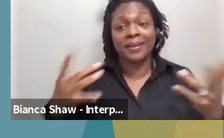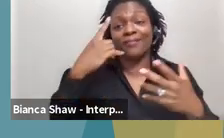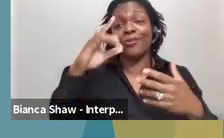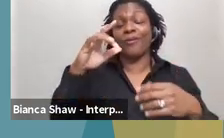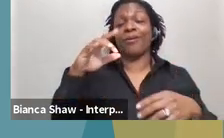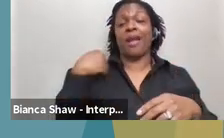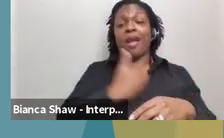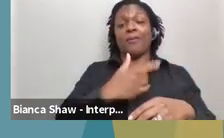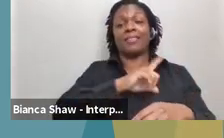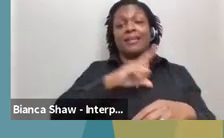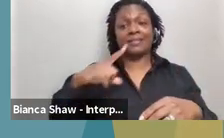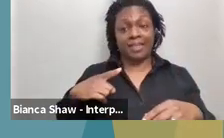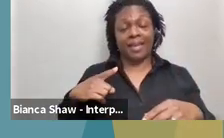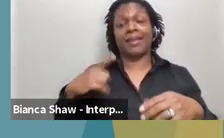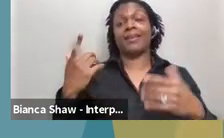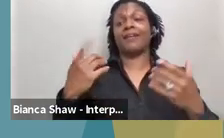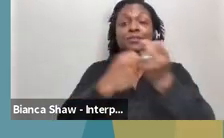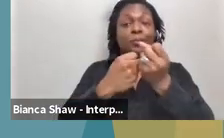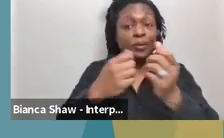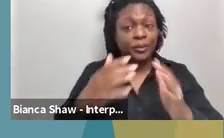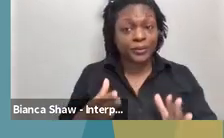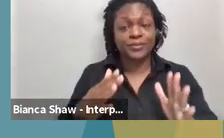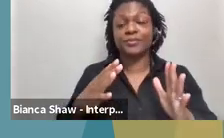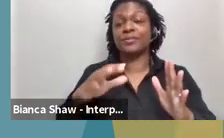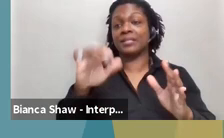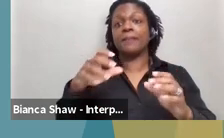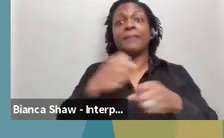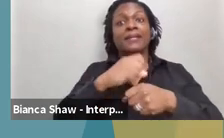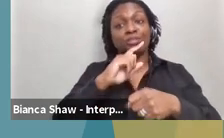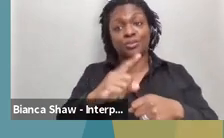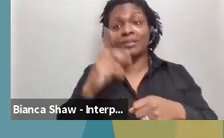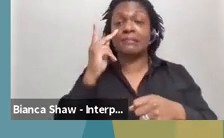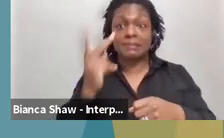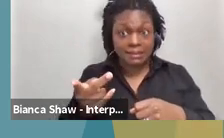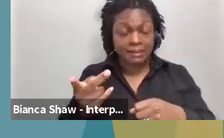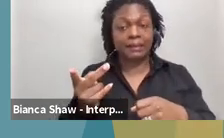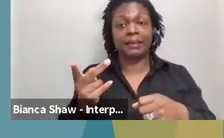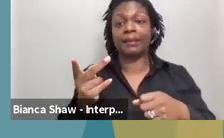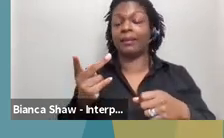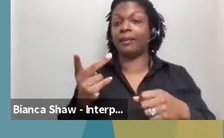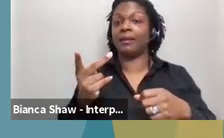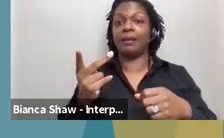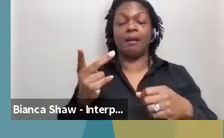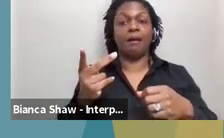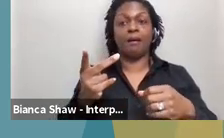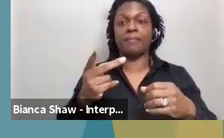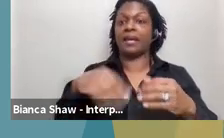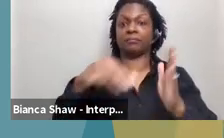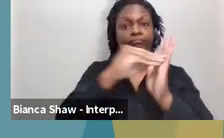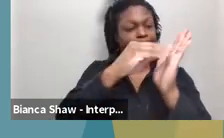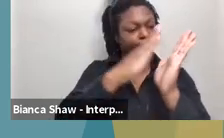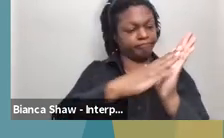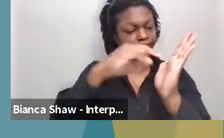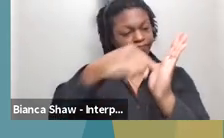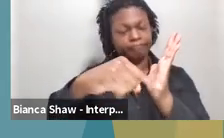that have been working tirelessly to see these initiatives, initiatives, um, move and, and, and have strong language, um, to be able to